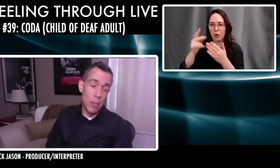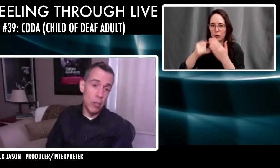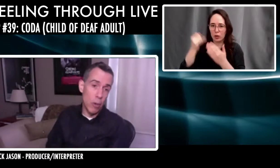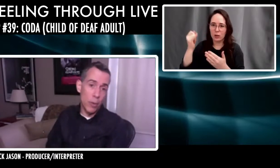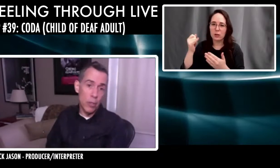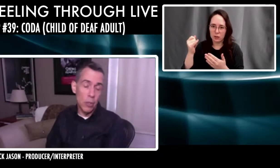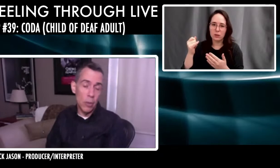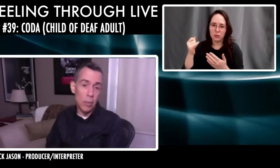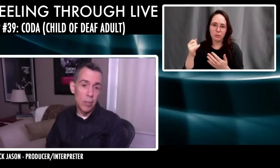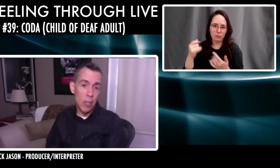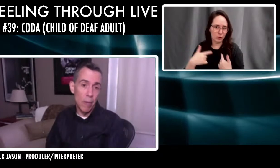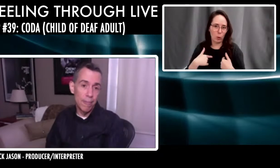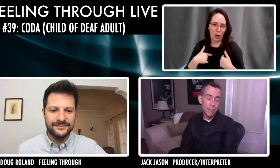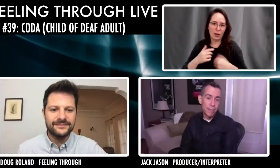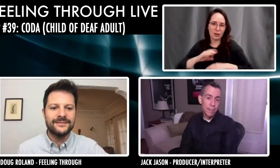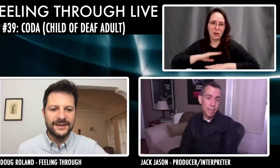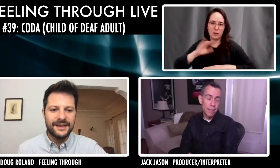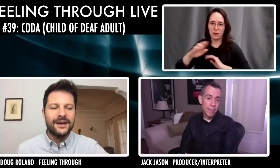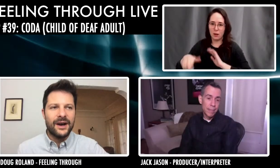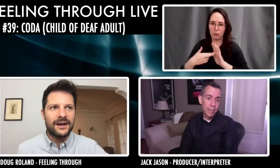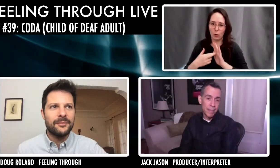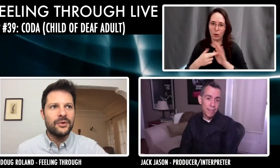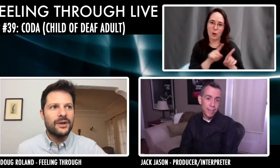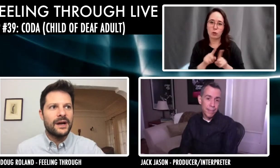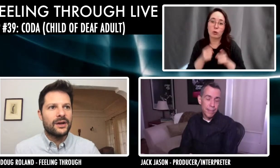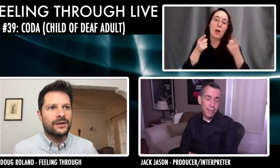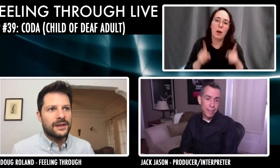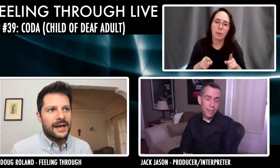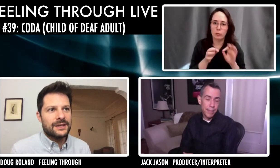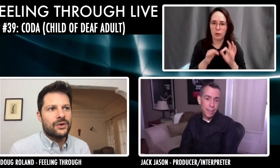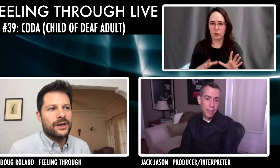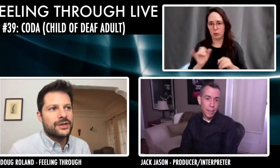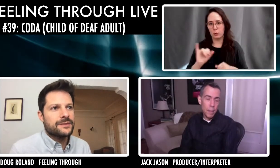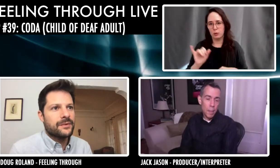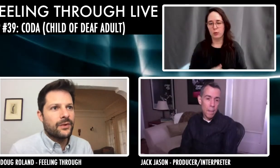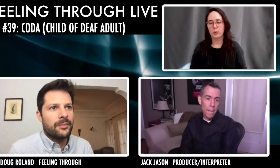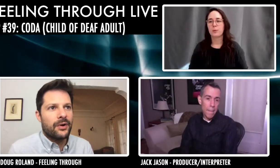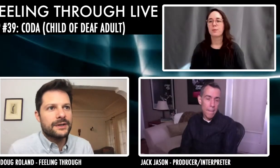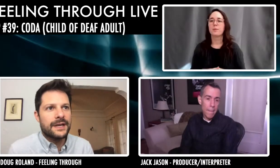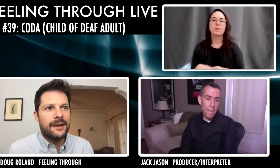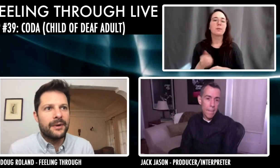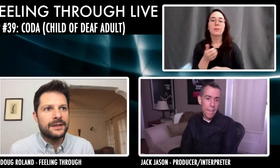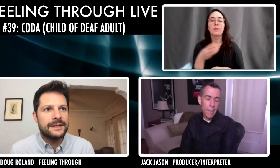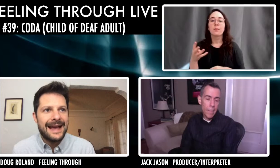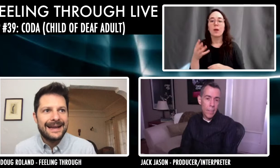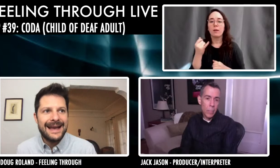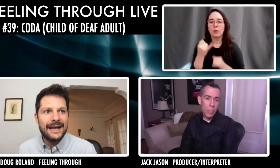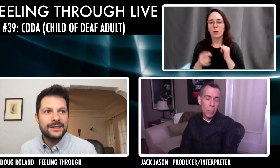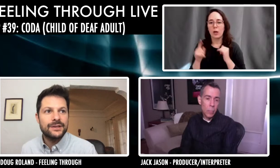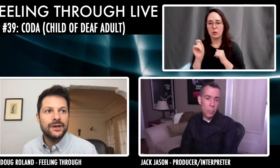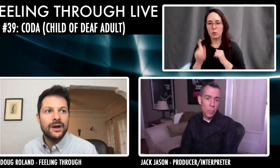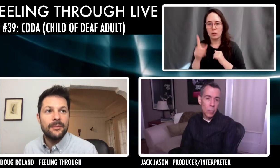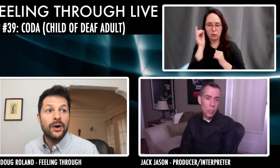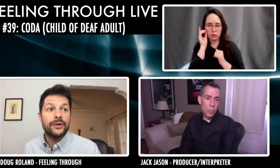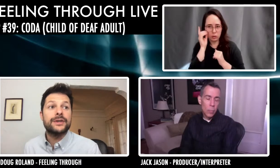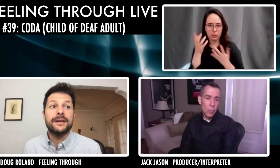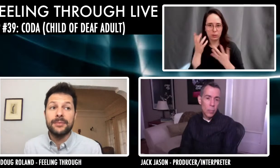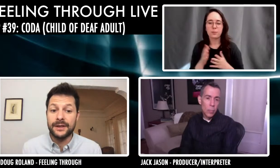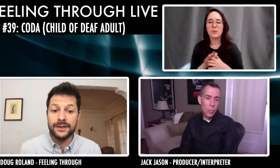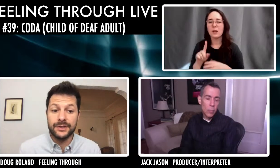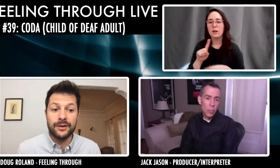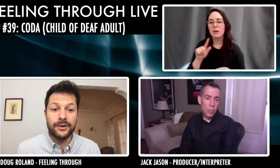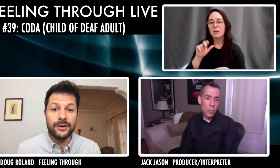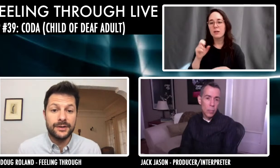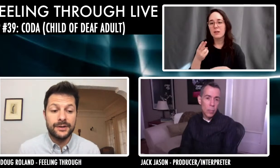happen to be your interpreter too. So. A couple of last questions before we part today, but Zach asks, are your